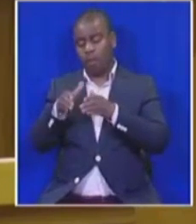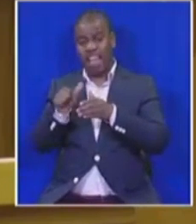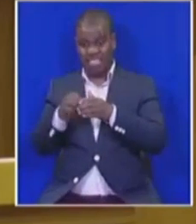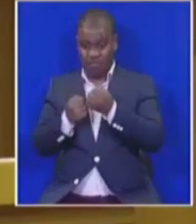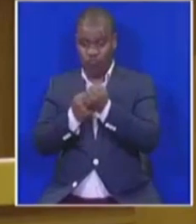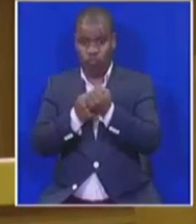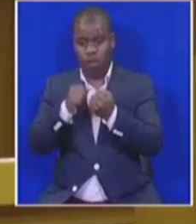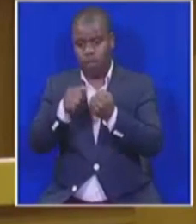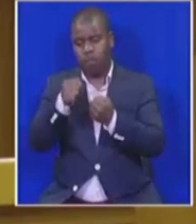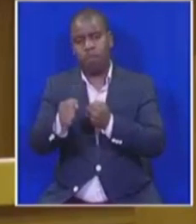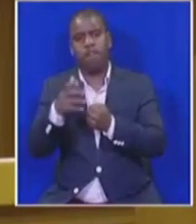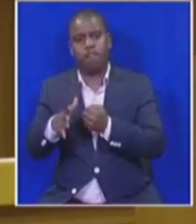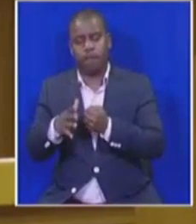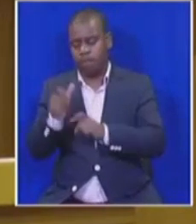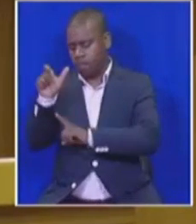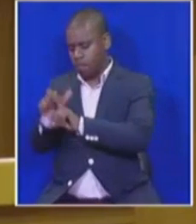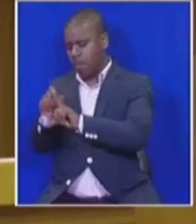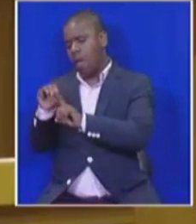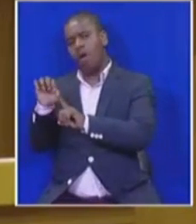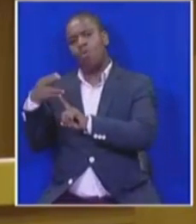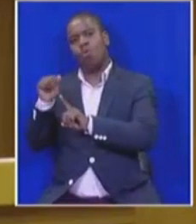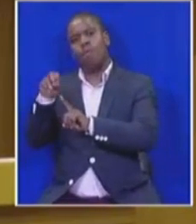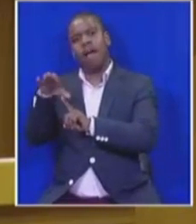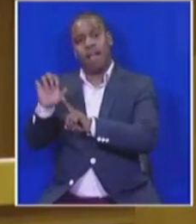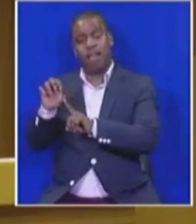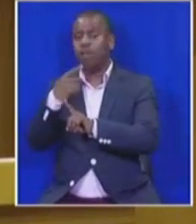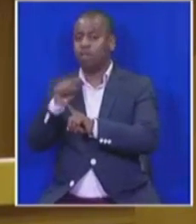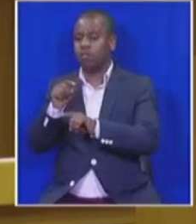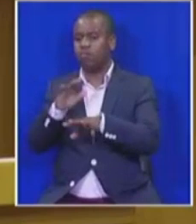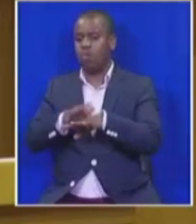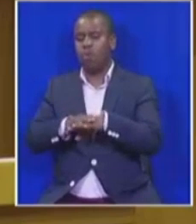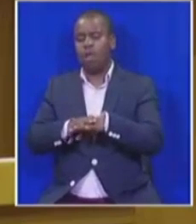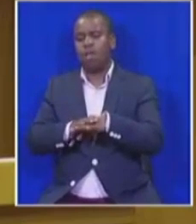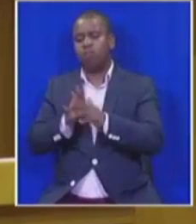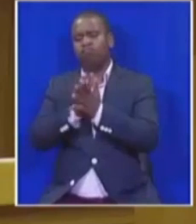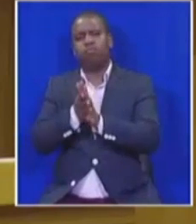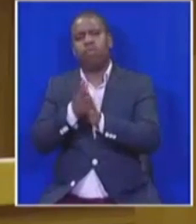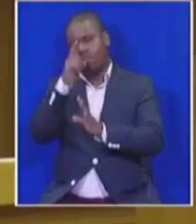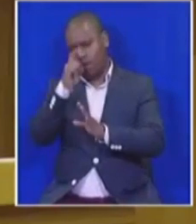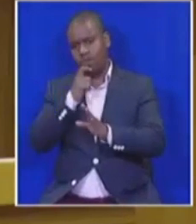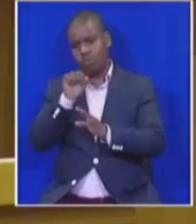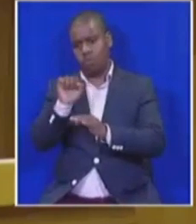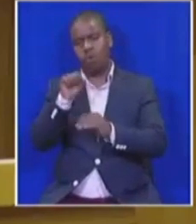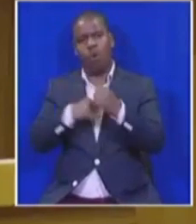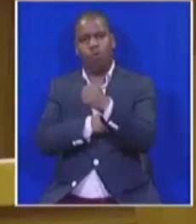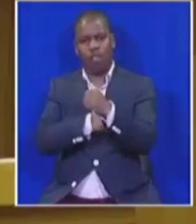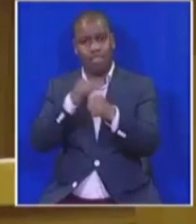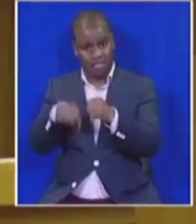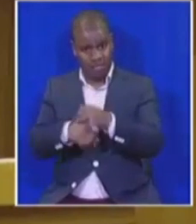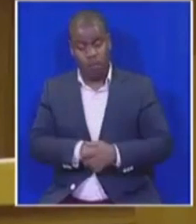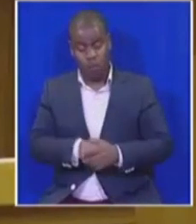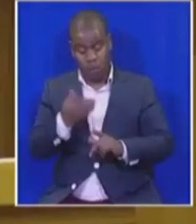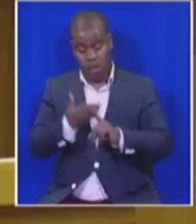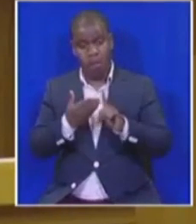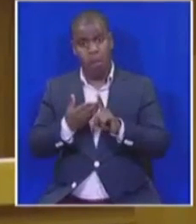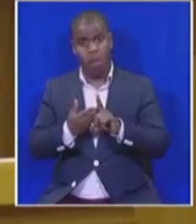To those supporting Ms. Mkobani now, saying she must find her own moral compass, accused Ms. Mkobani of being arrogant, a law